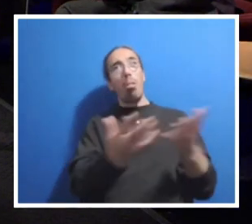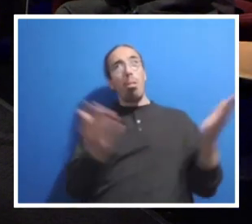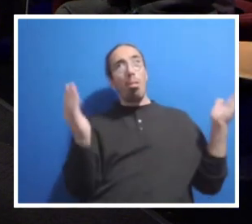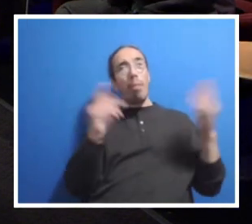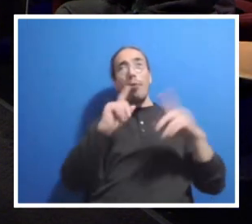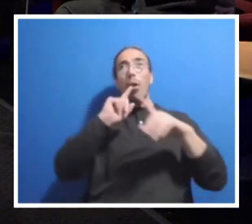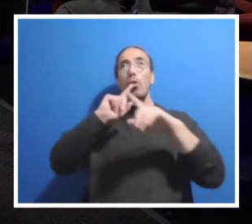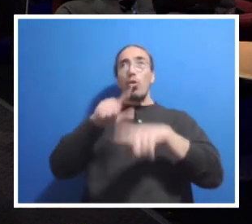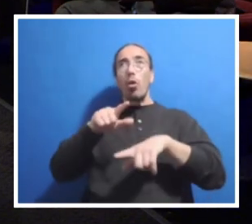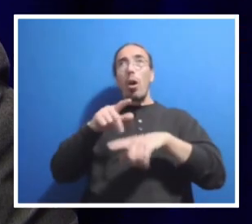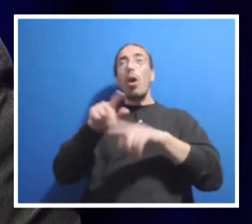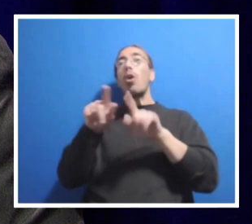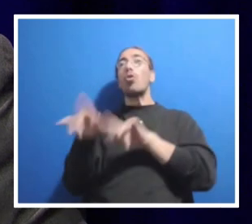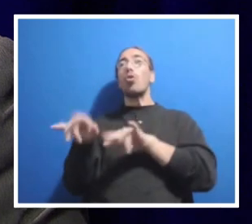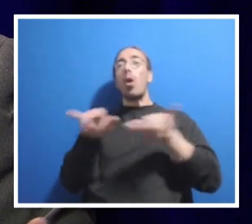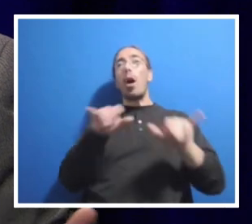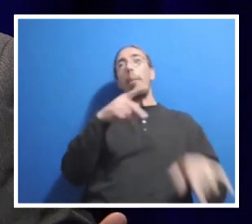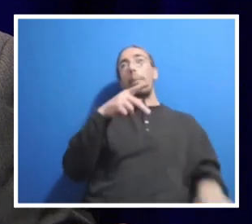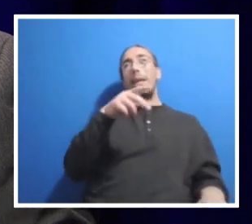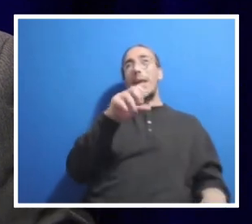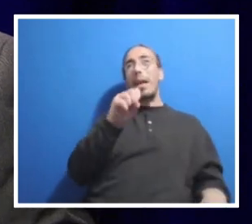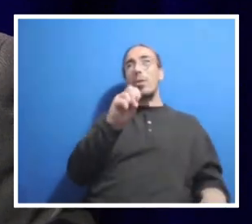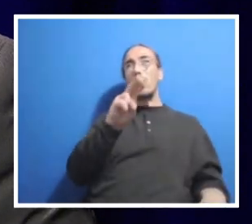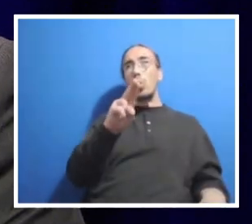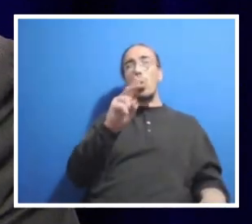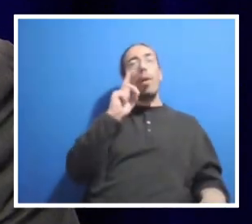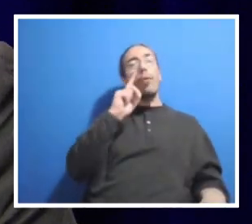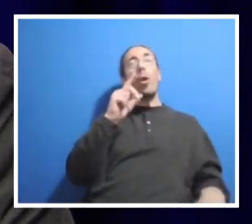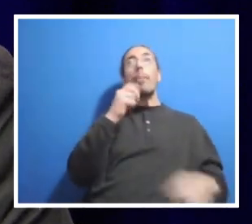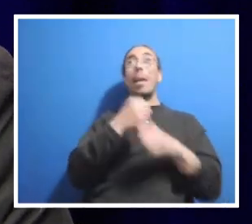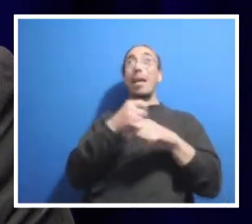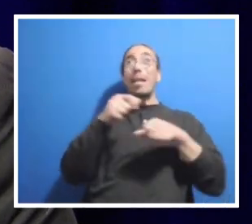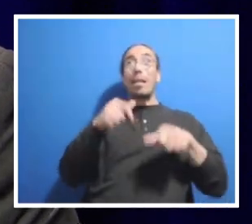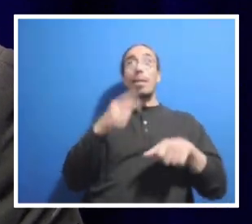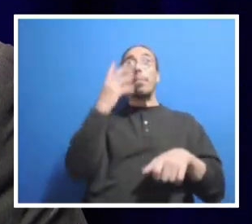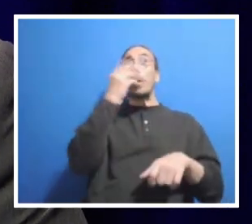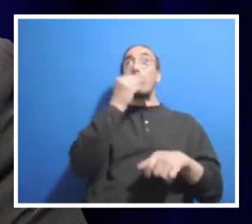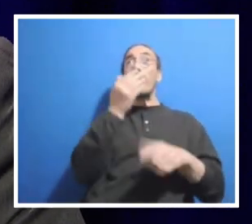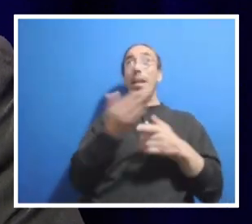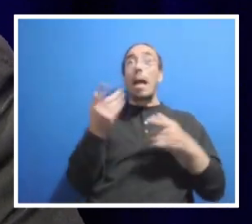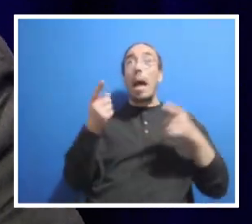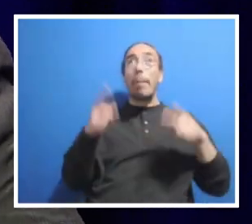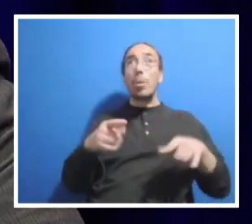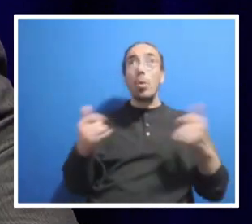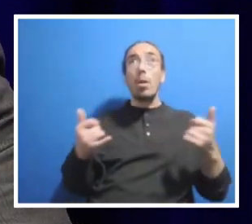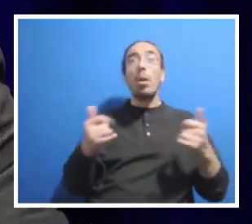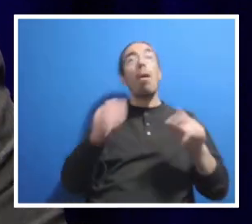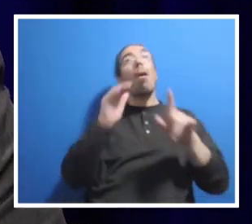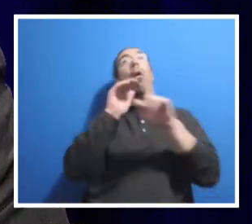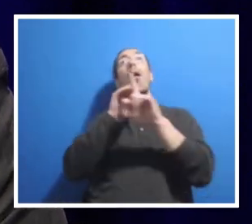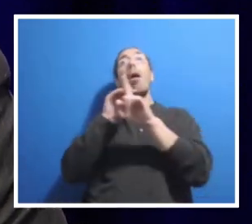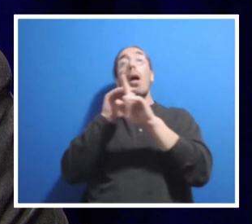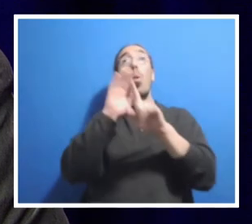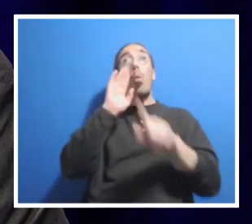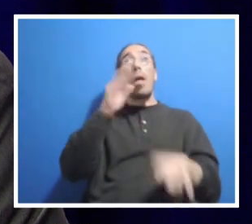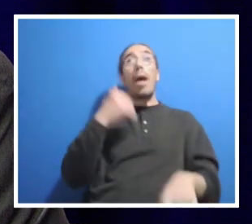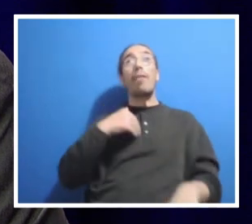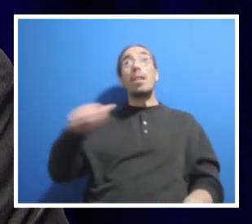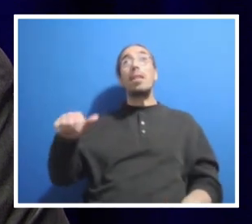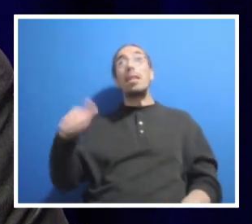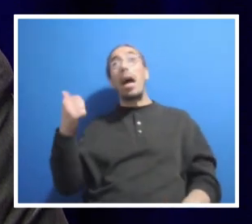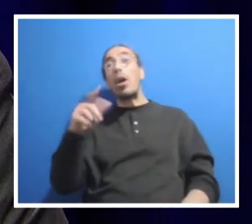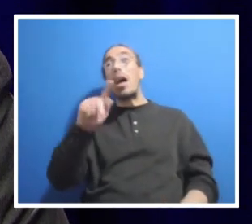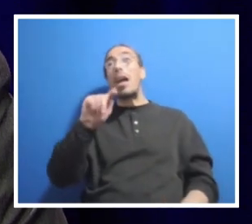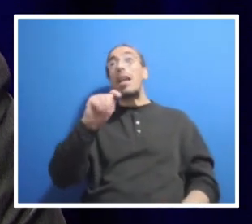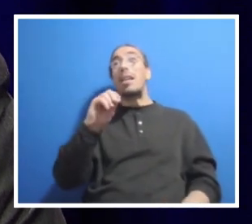WPSU, our production partners, for making this beautiful thing happen today. A quick reminder that there will be another town hall at 11,